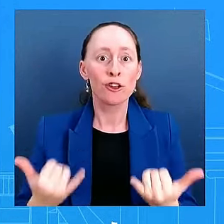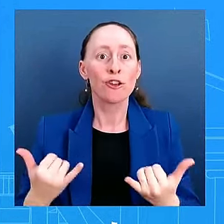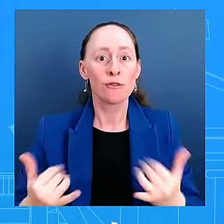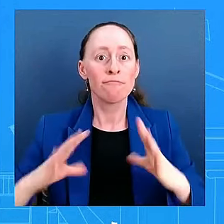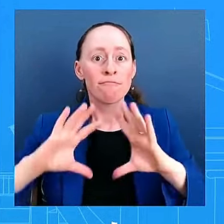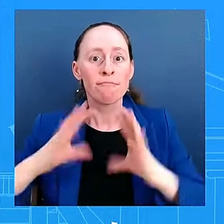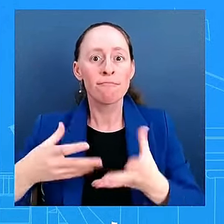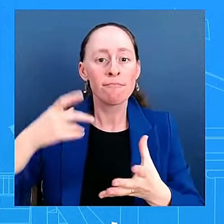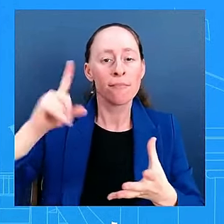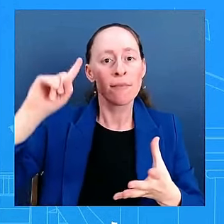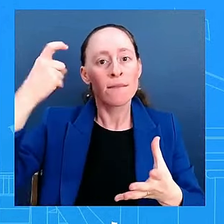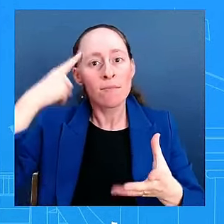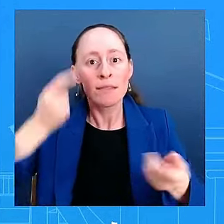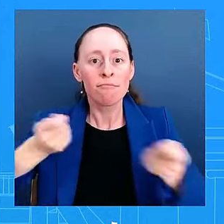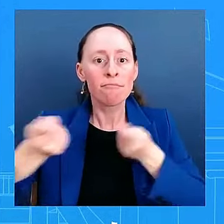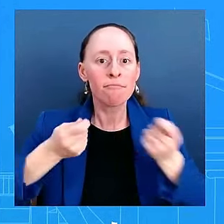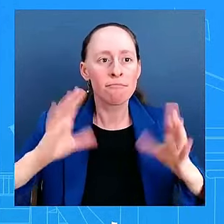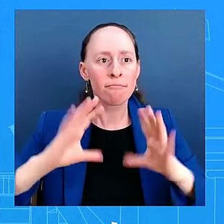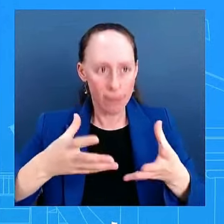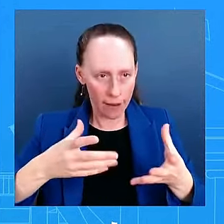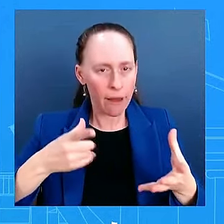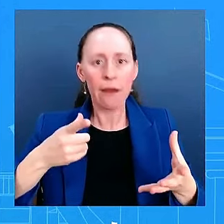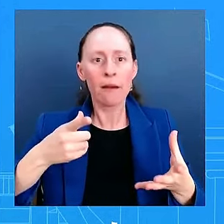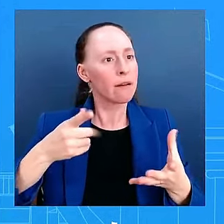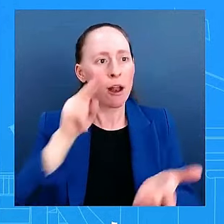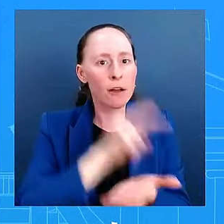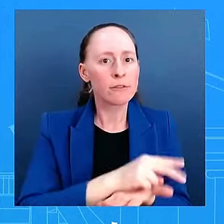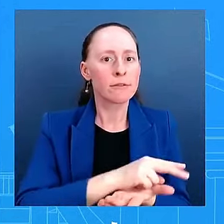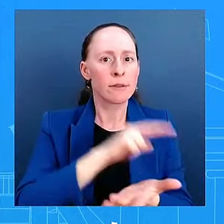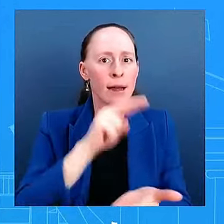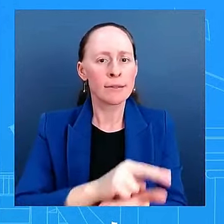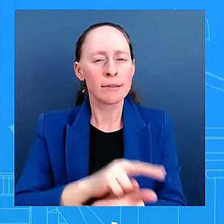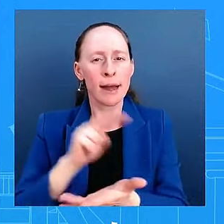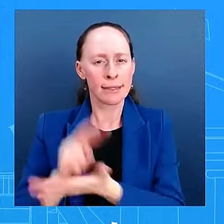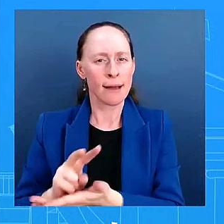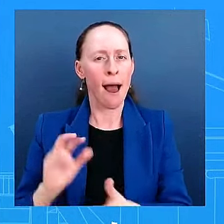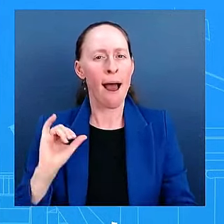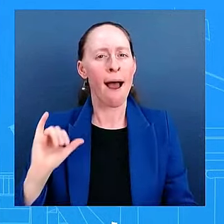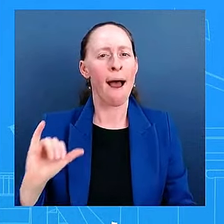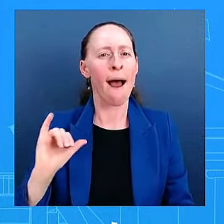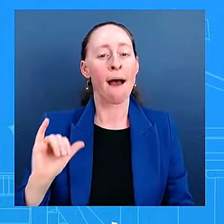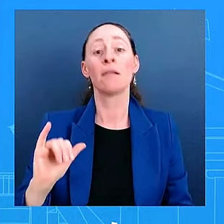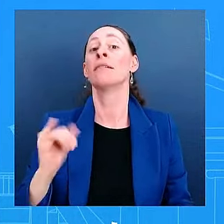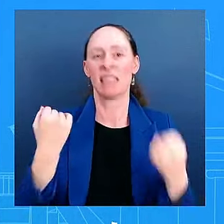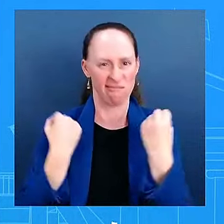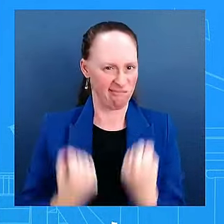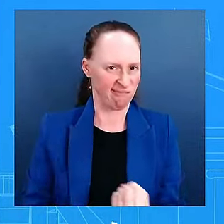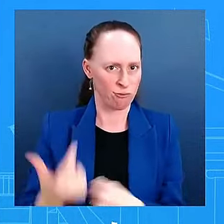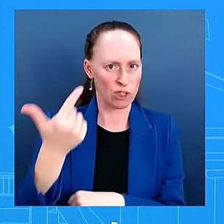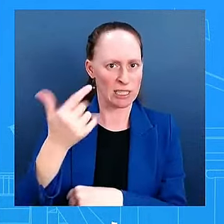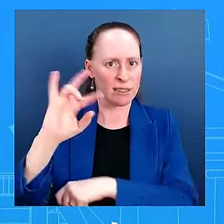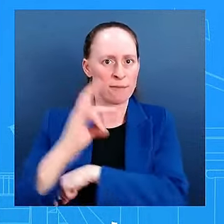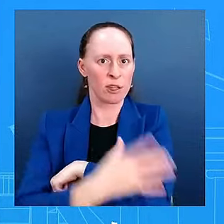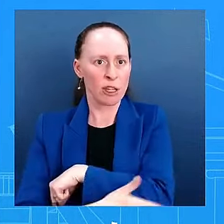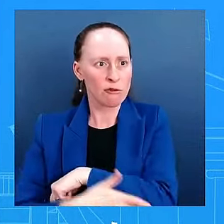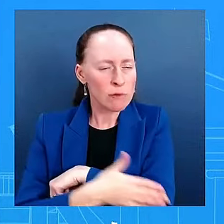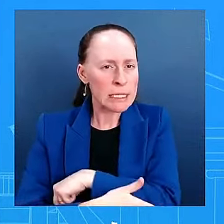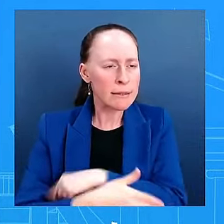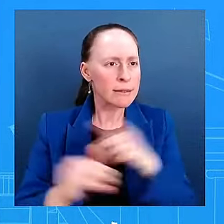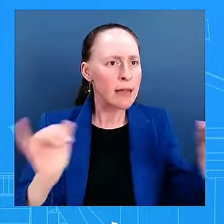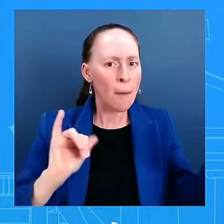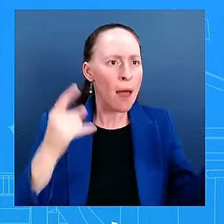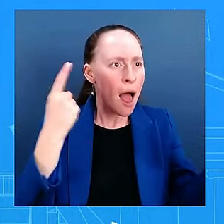with G7 allies in this time. And obviously one of the things that occurred